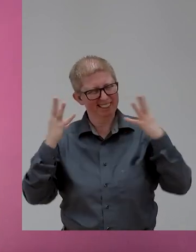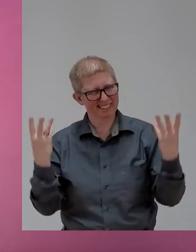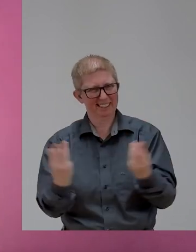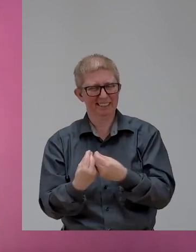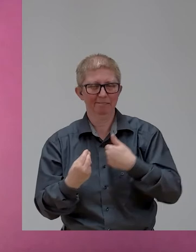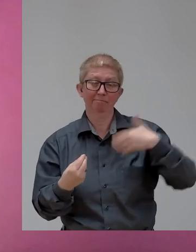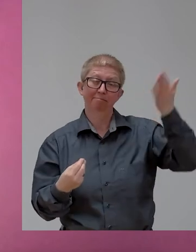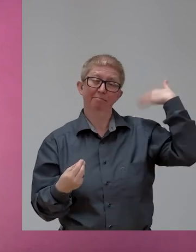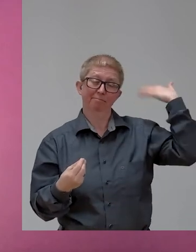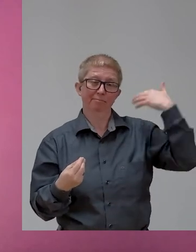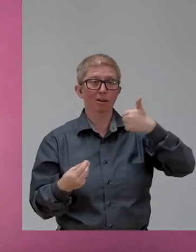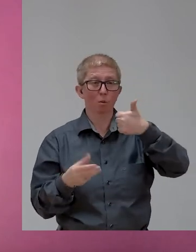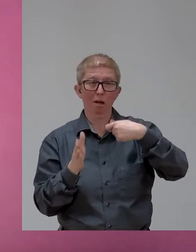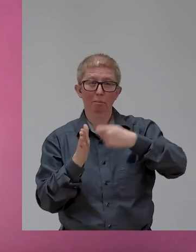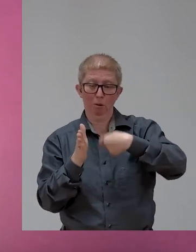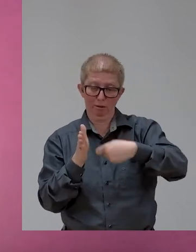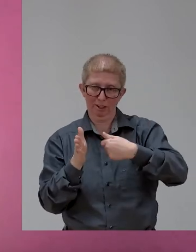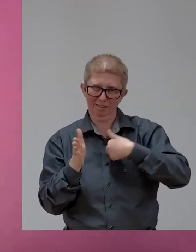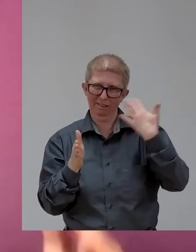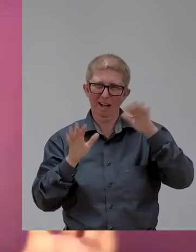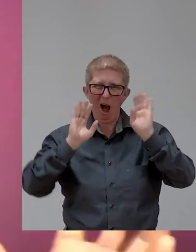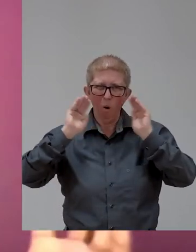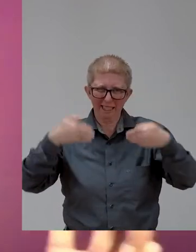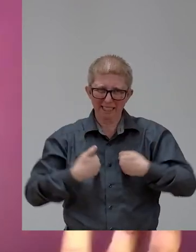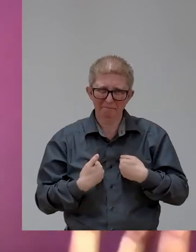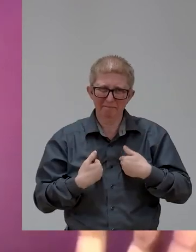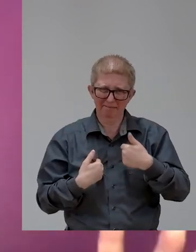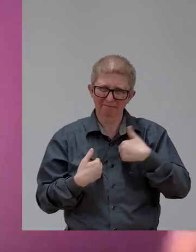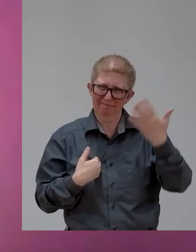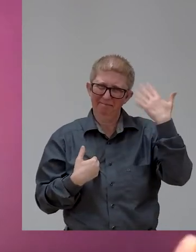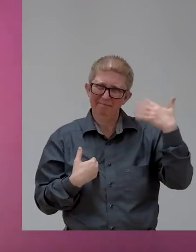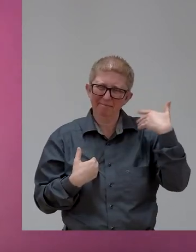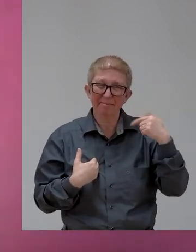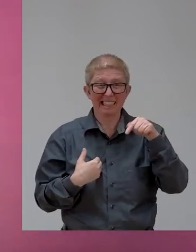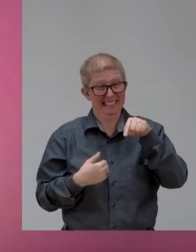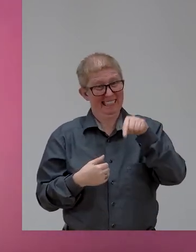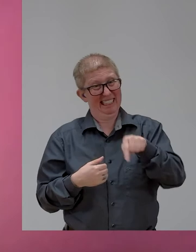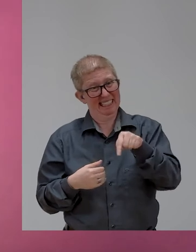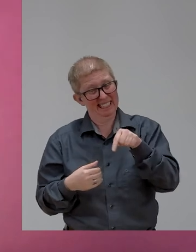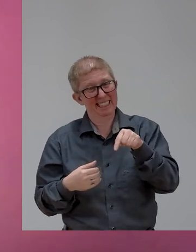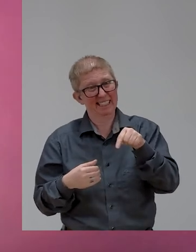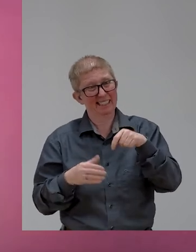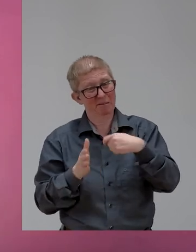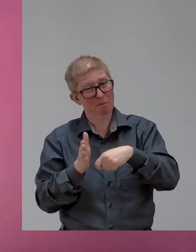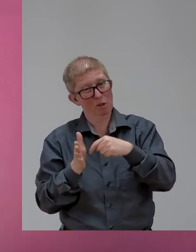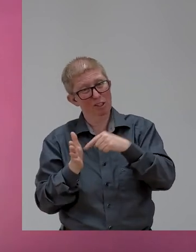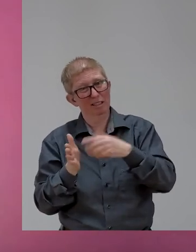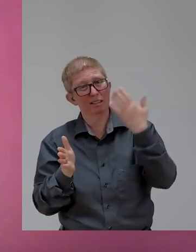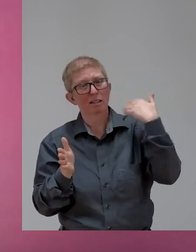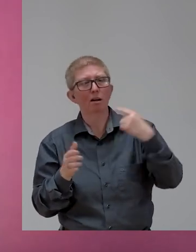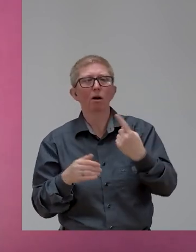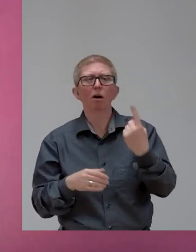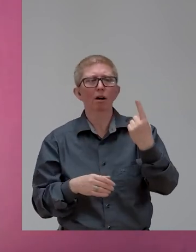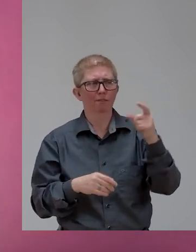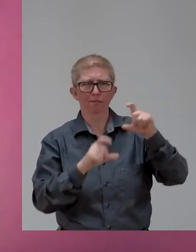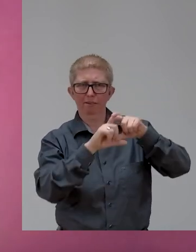project on autism, design and autism. Two words you never heard in the same sentence. And we got a car company to pay for